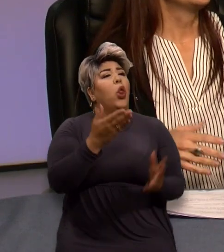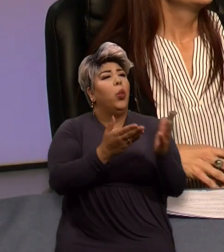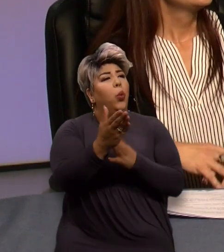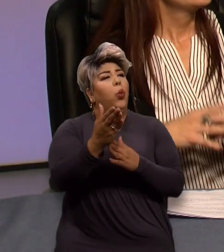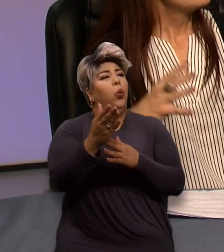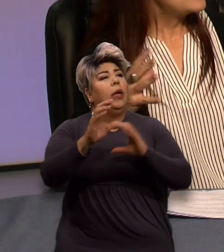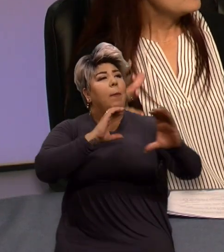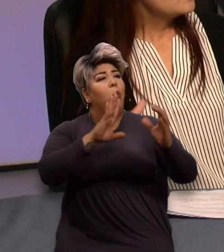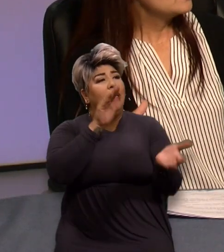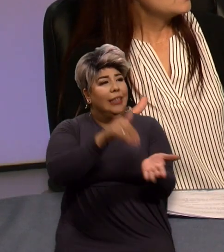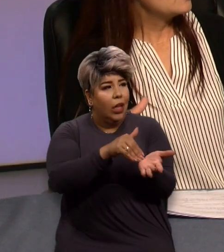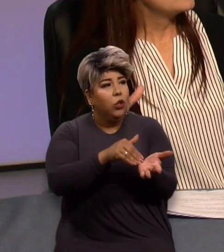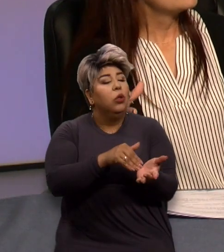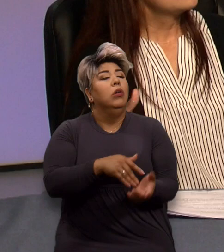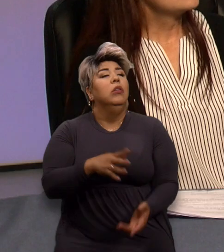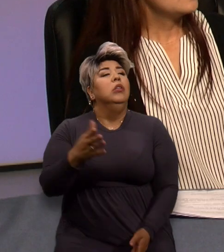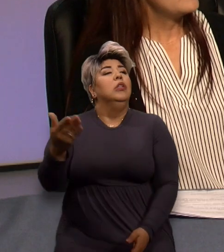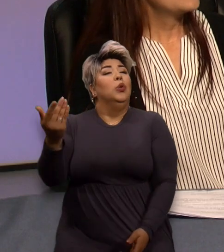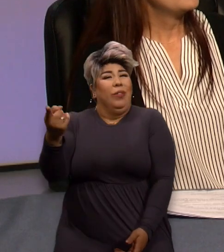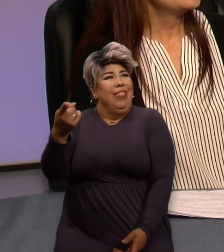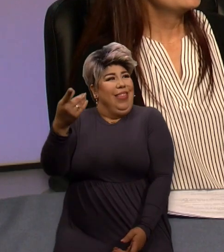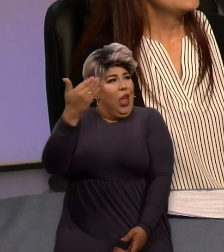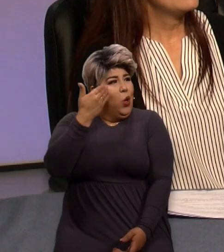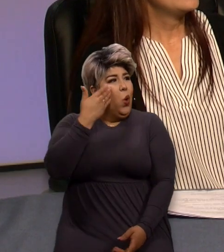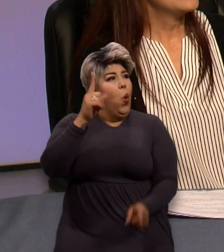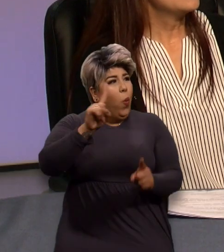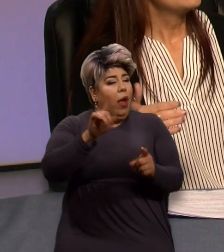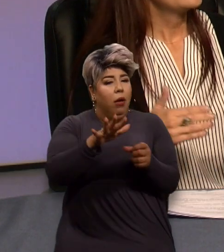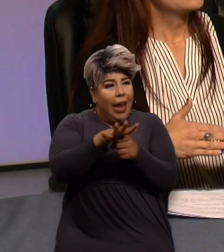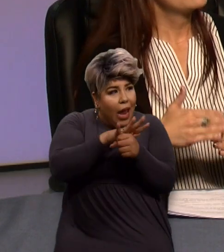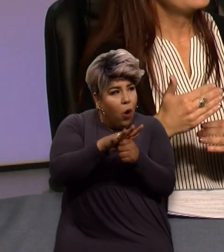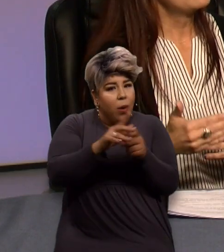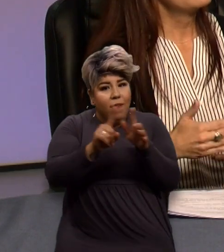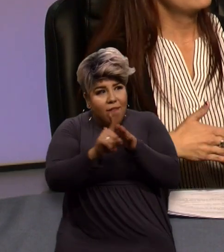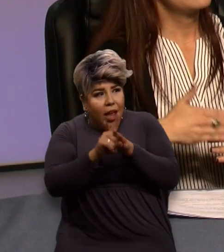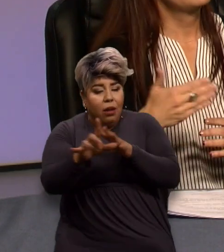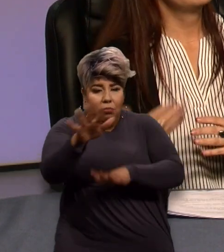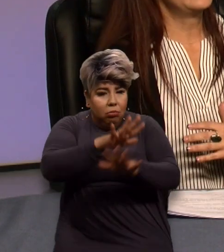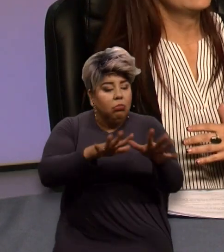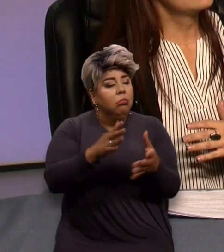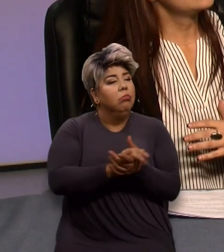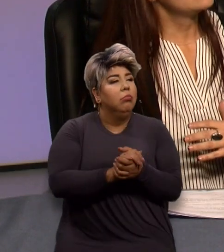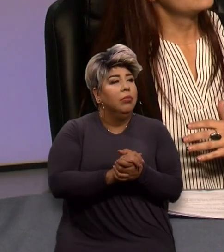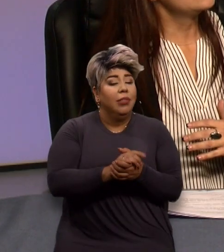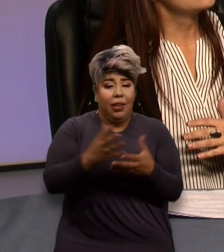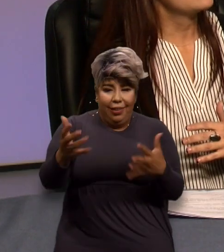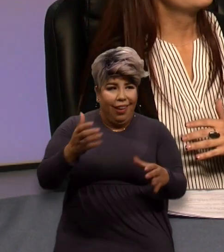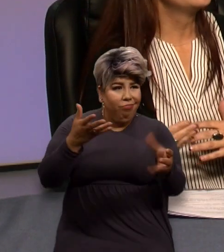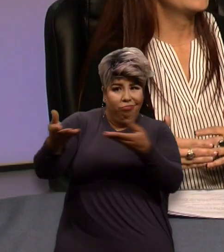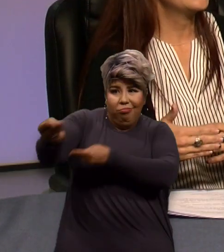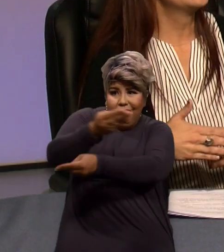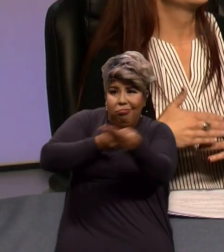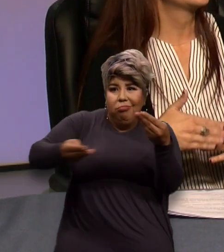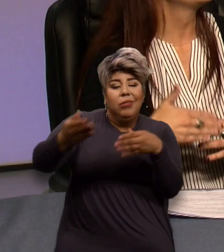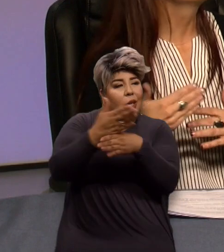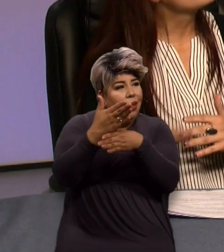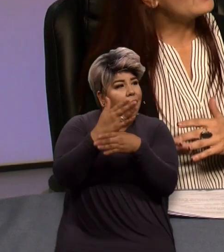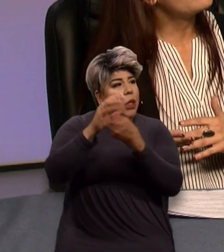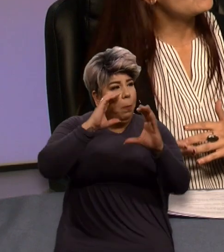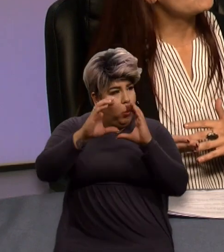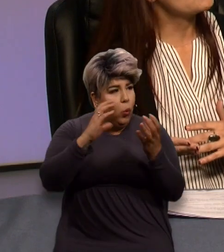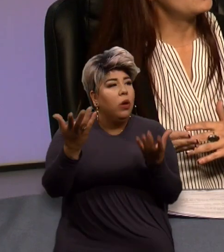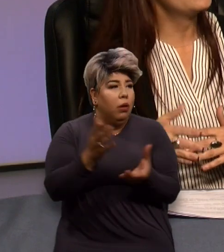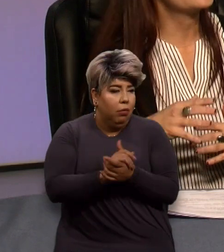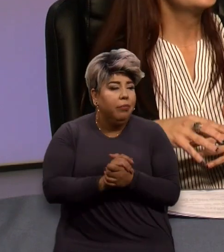know the fires in this area. This is the evacuation area. We can run that report, provide it to the EOC and their communication. They can